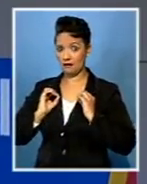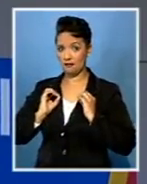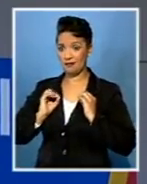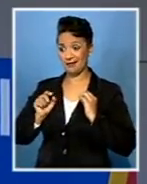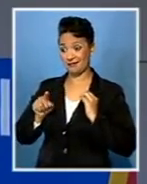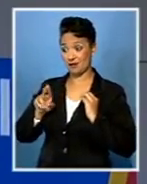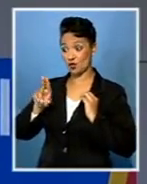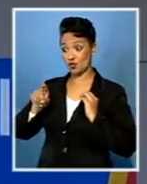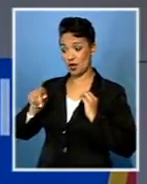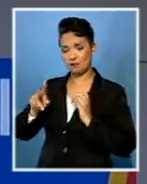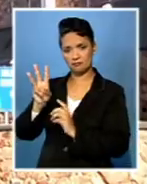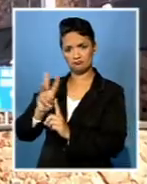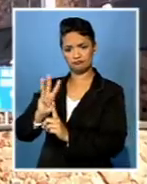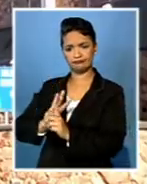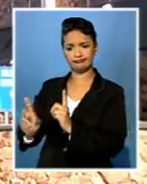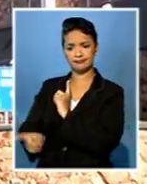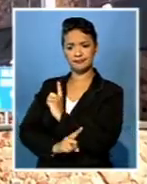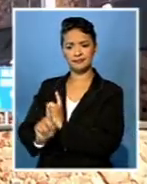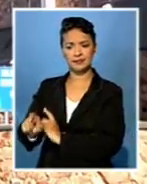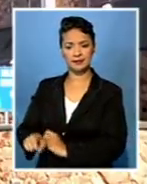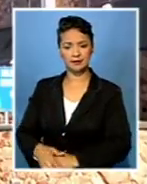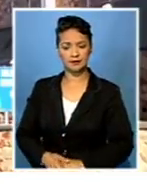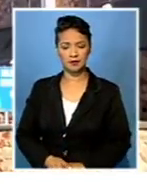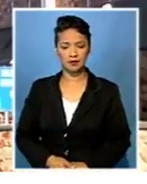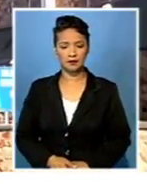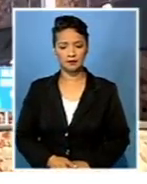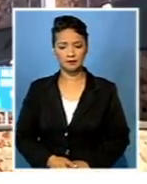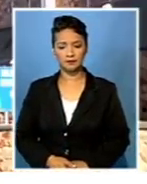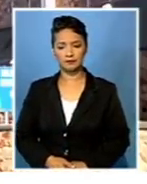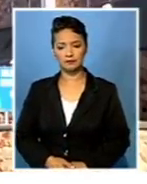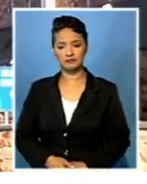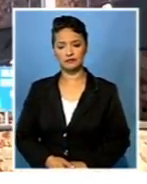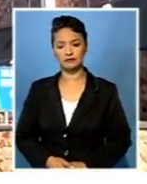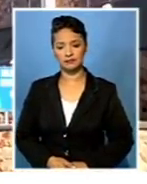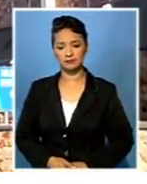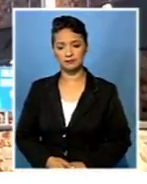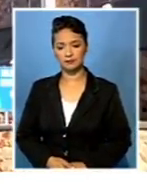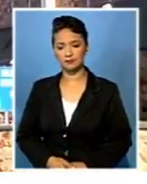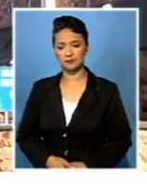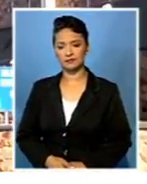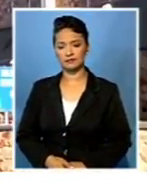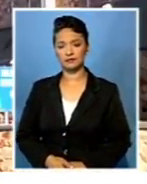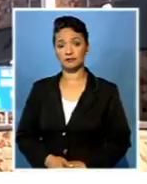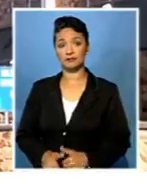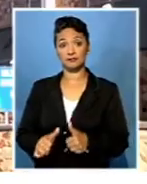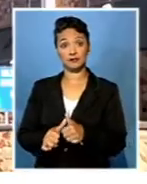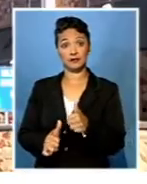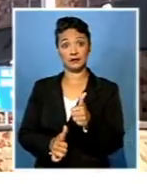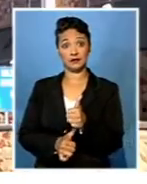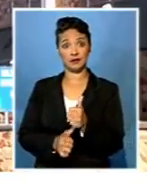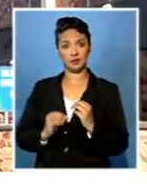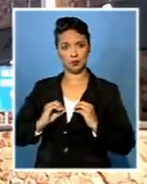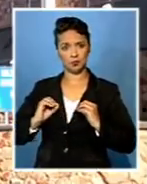to take action against him. It concerns me the fact that the deputy mayor